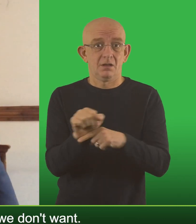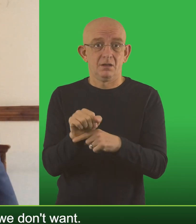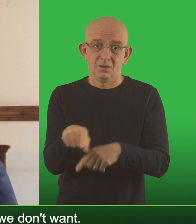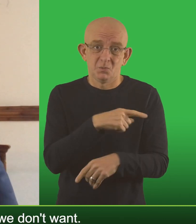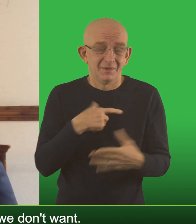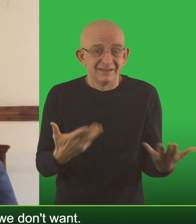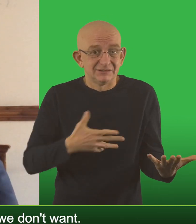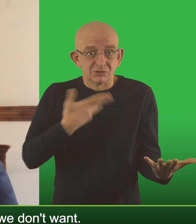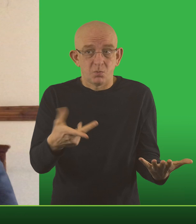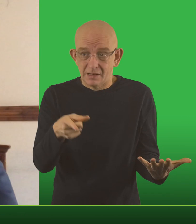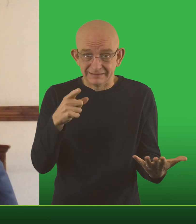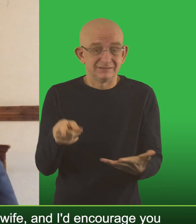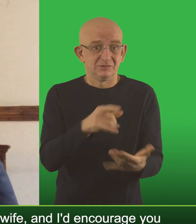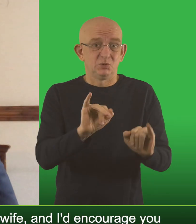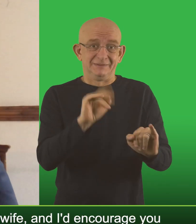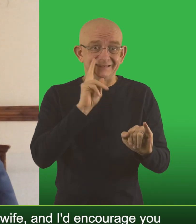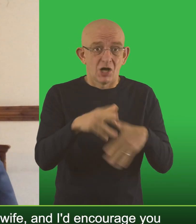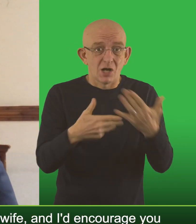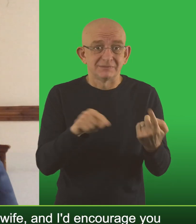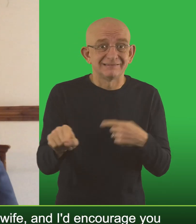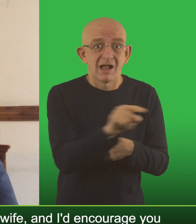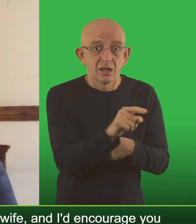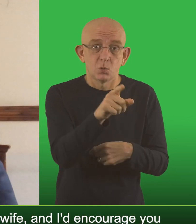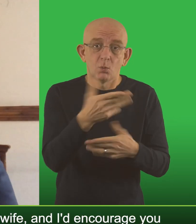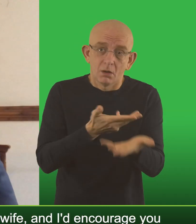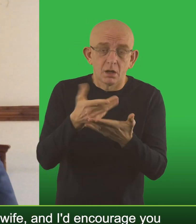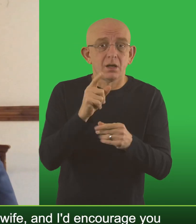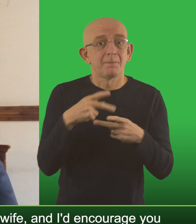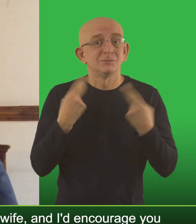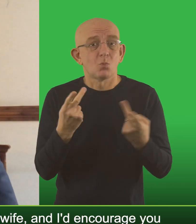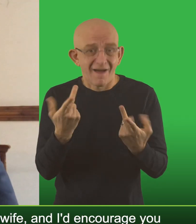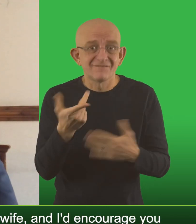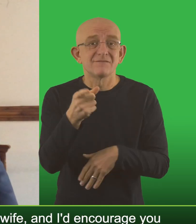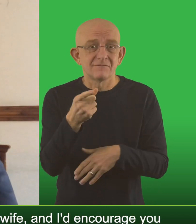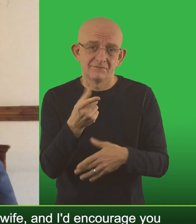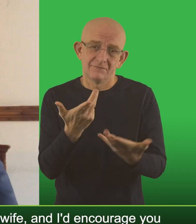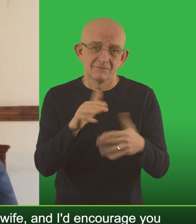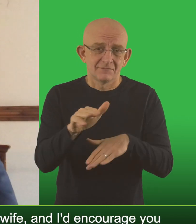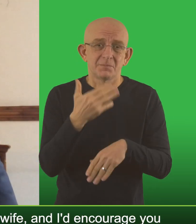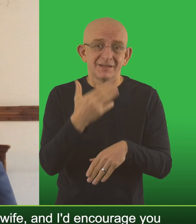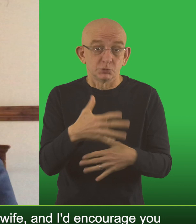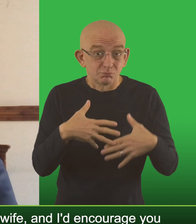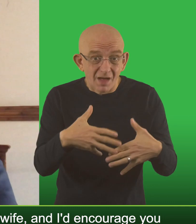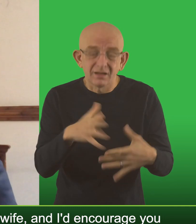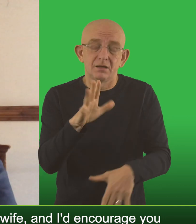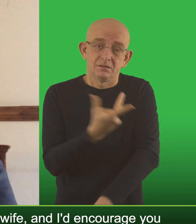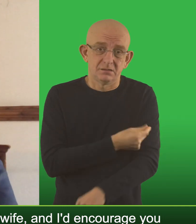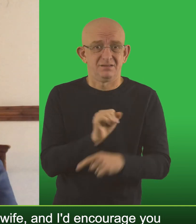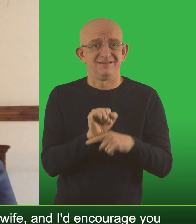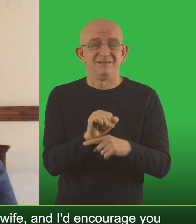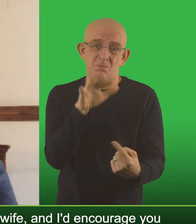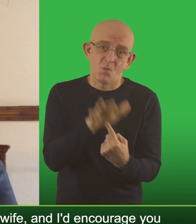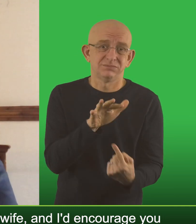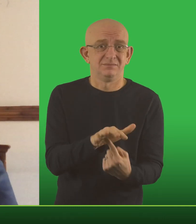that's something that we don't want. I'd encourage you to talk to your midwife and I'd encourage you to get vaccinated if